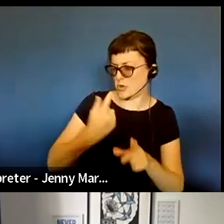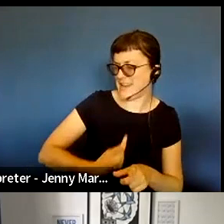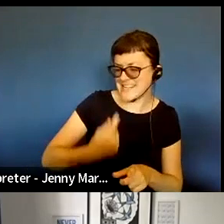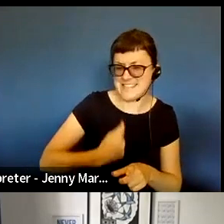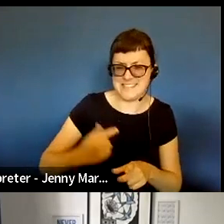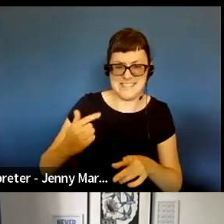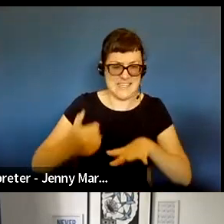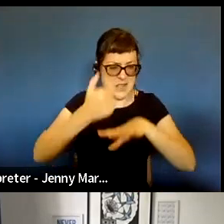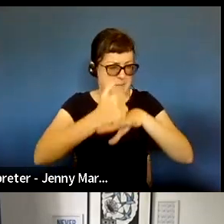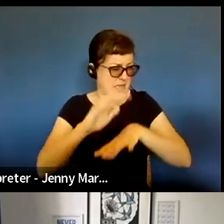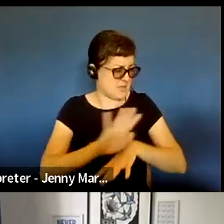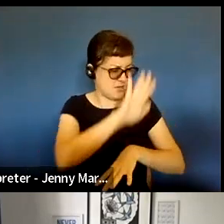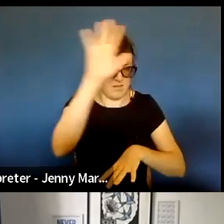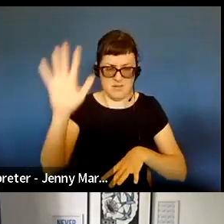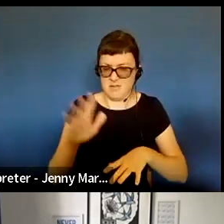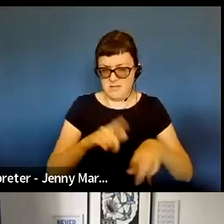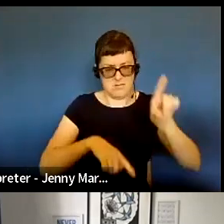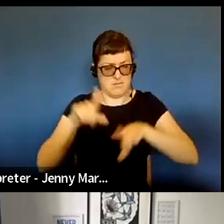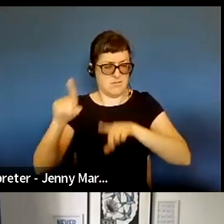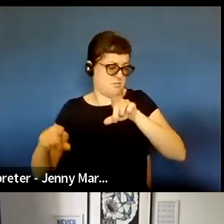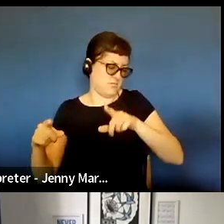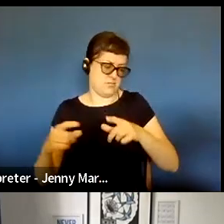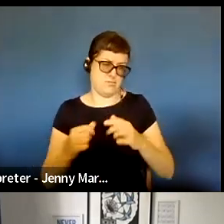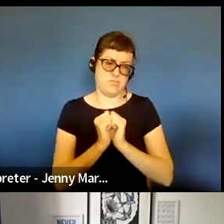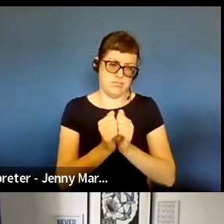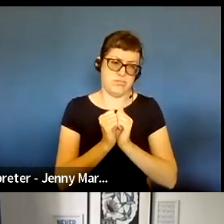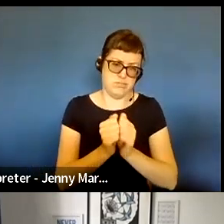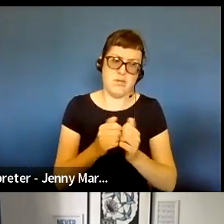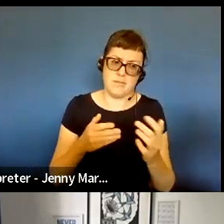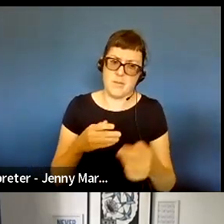being supported as a result of random selection.